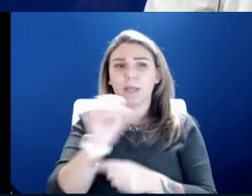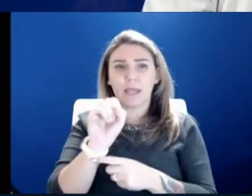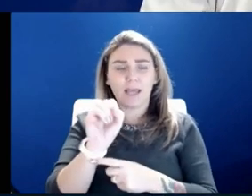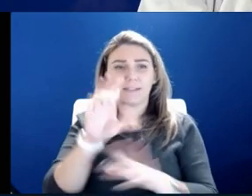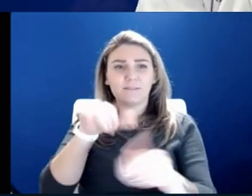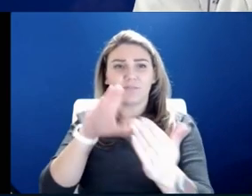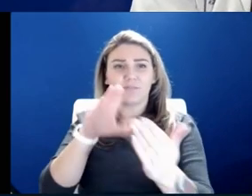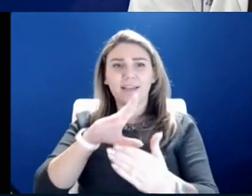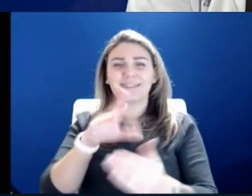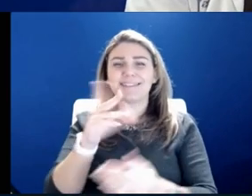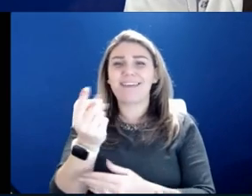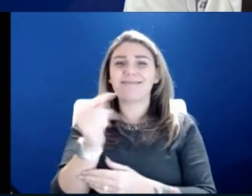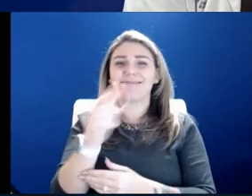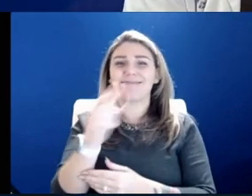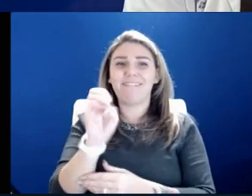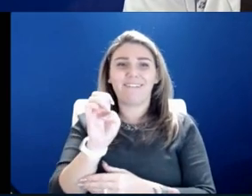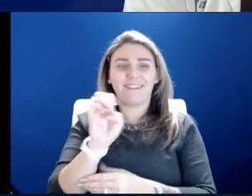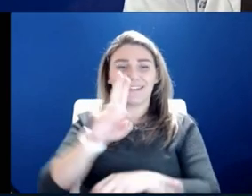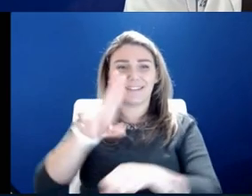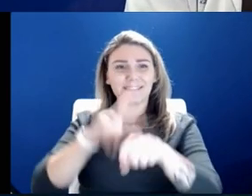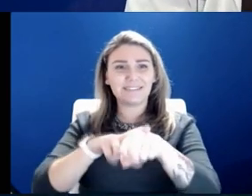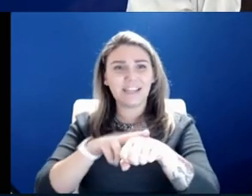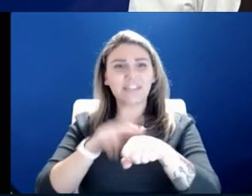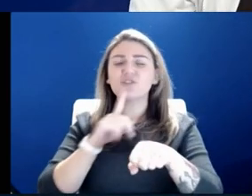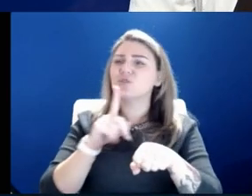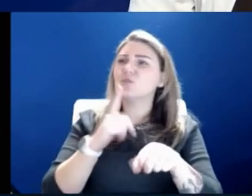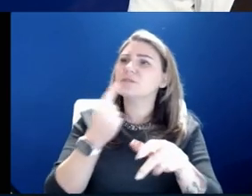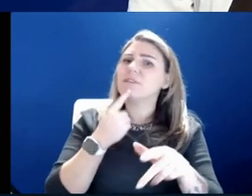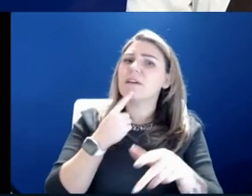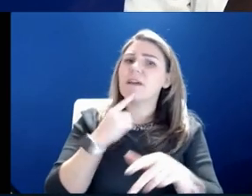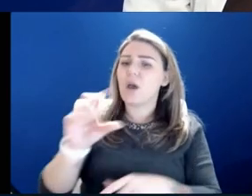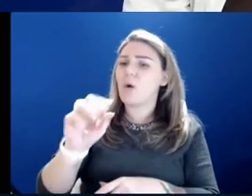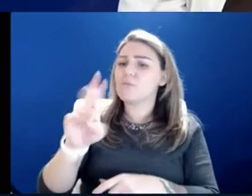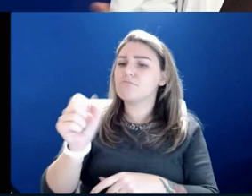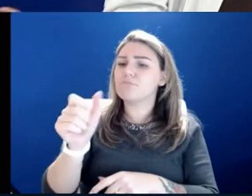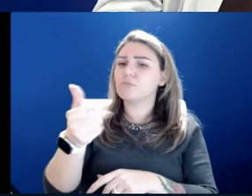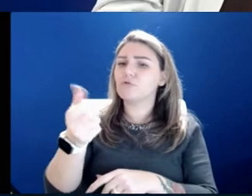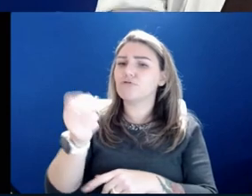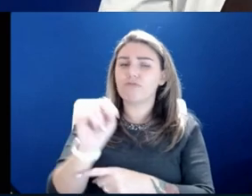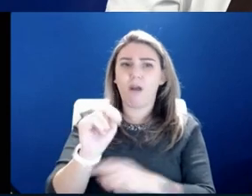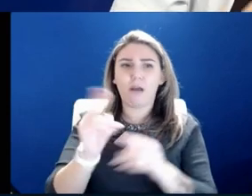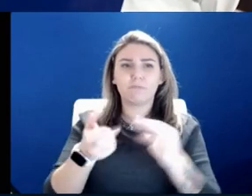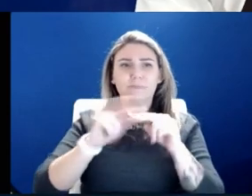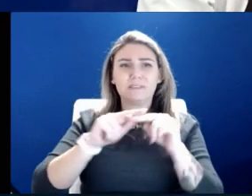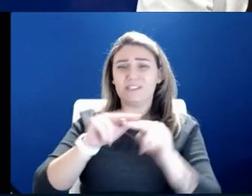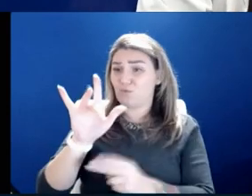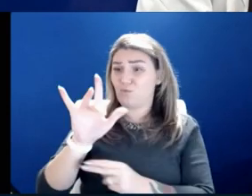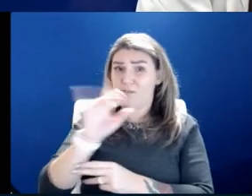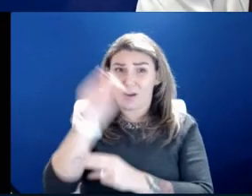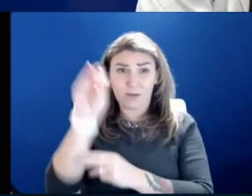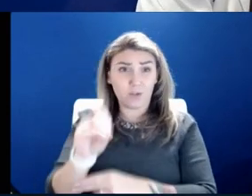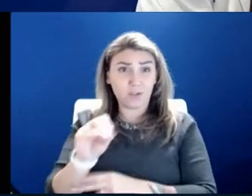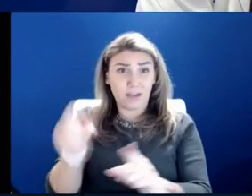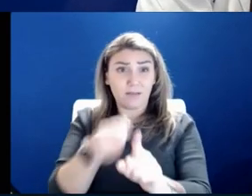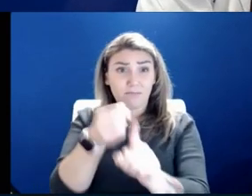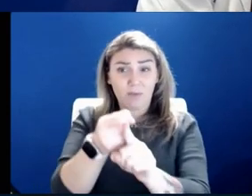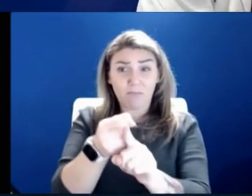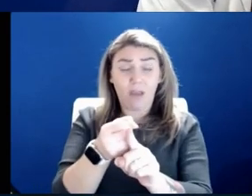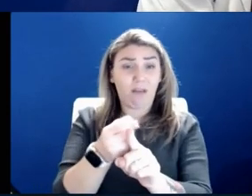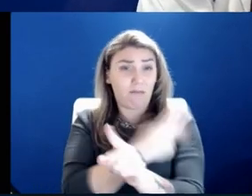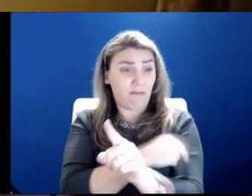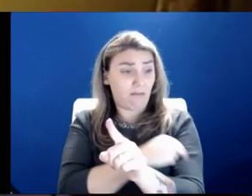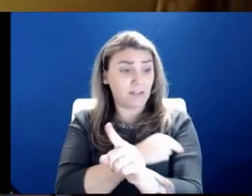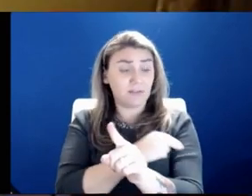What did you say when you were asked about the Omicron surgeons being up 25% here in the Metro and it's, and its impact on our hospital systems in the Kansas city Metro?